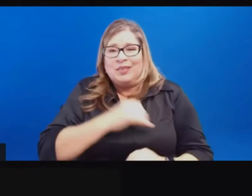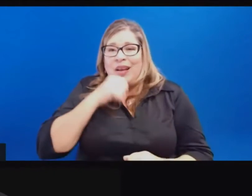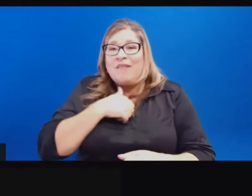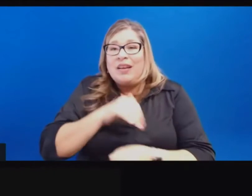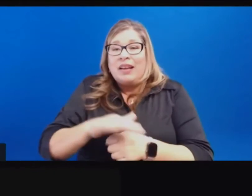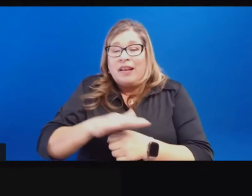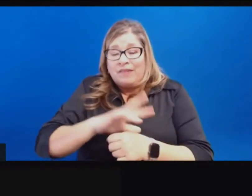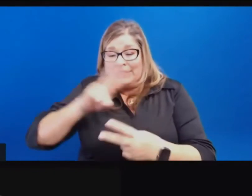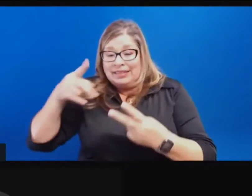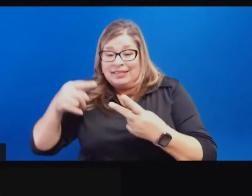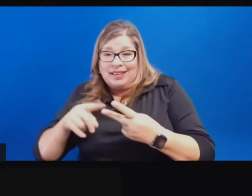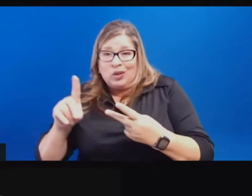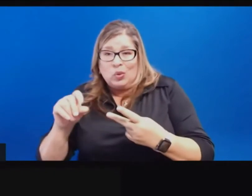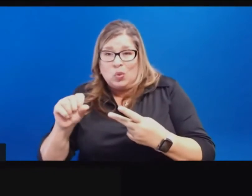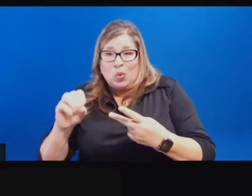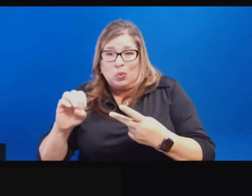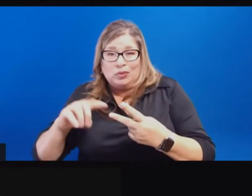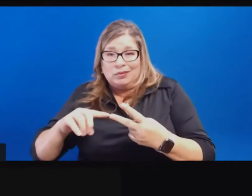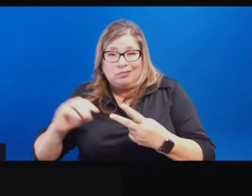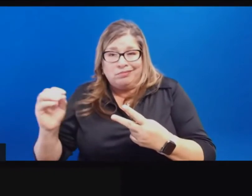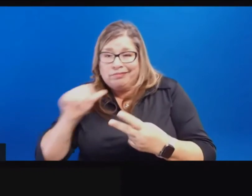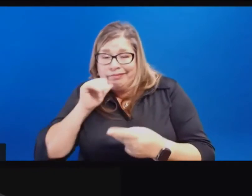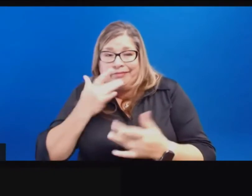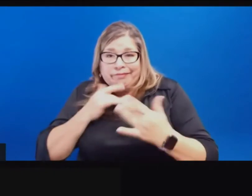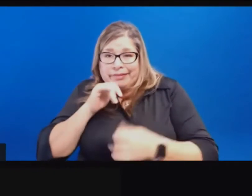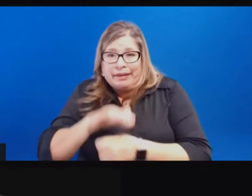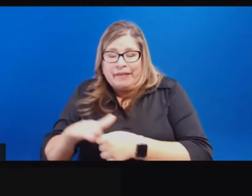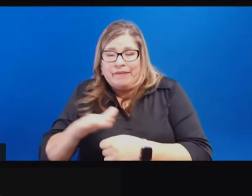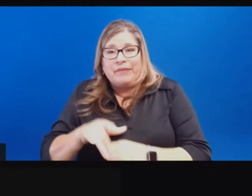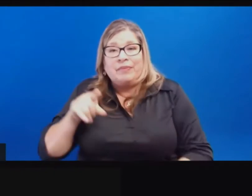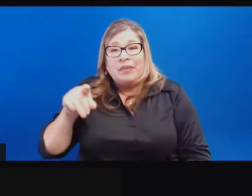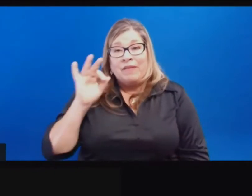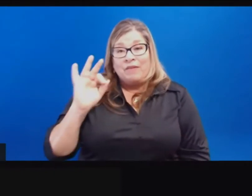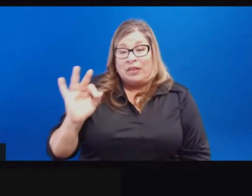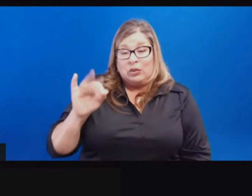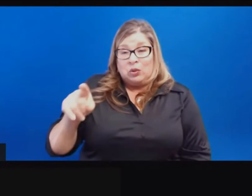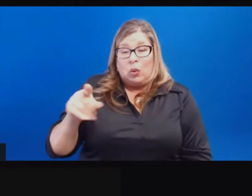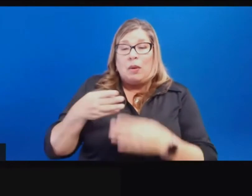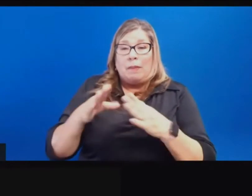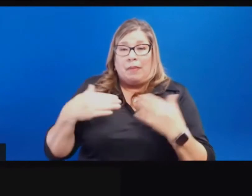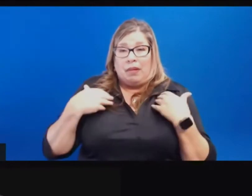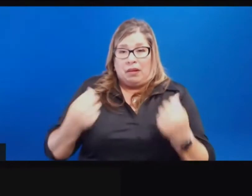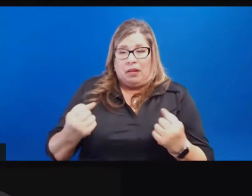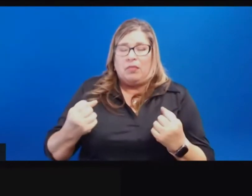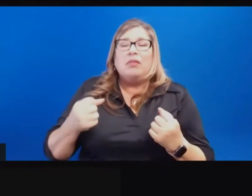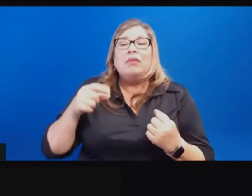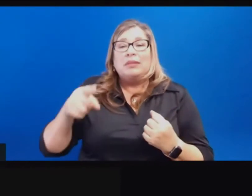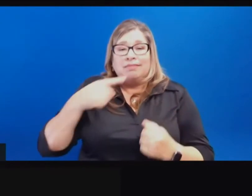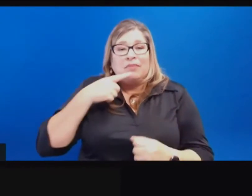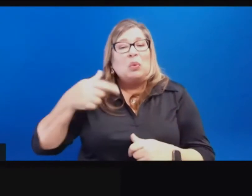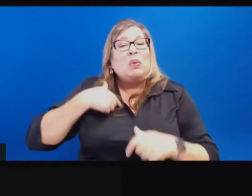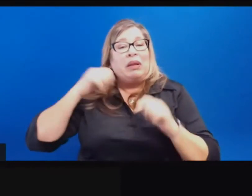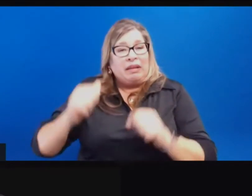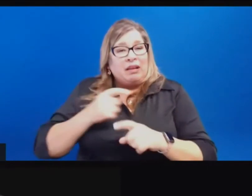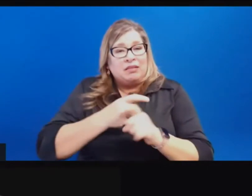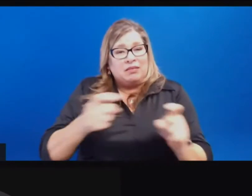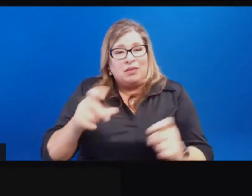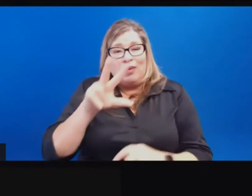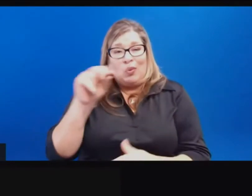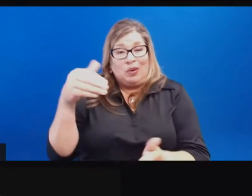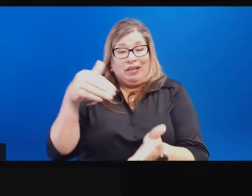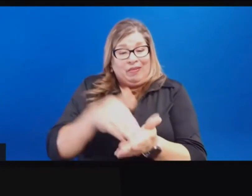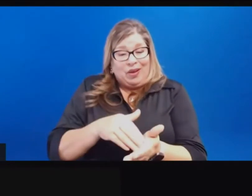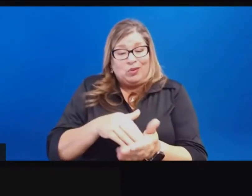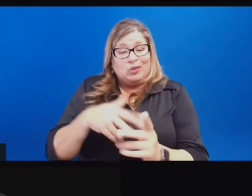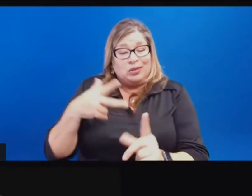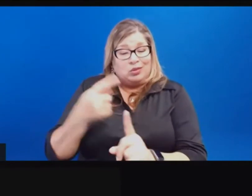received the first. Fresno County Health Department said they had the ability to administer 30,000 doses a week, if not more,